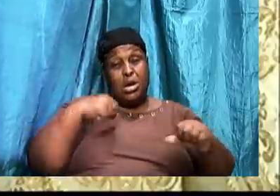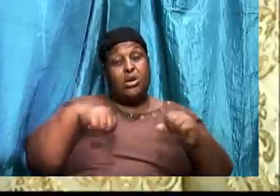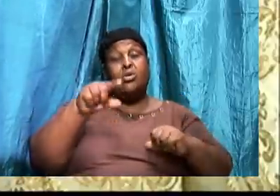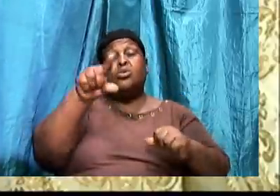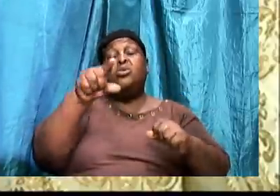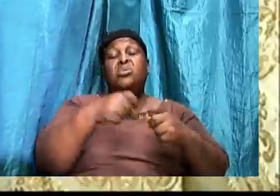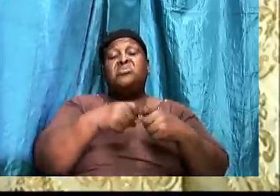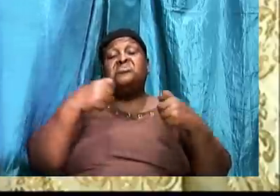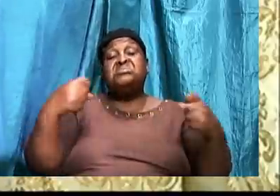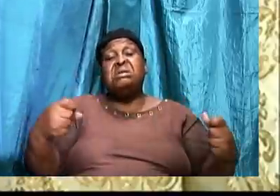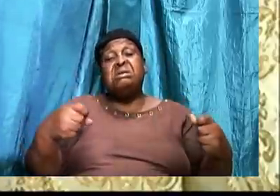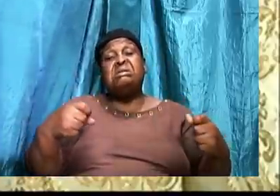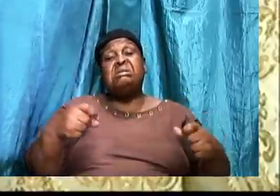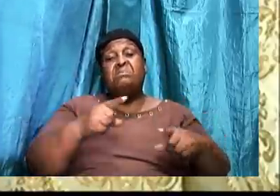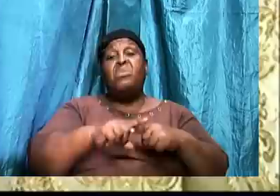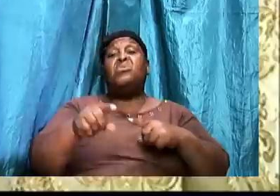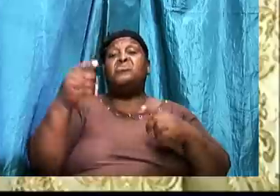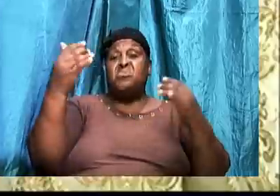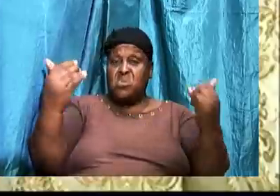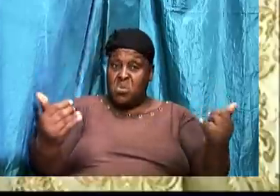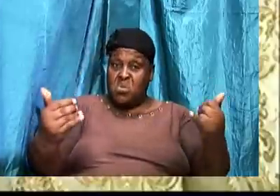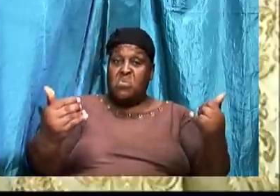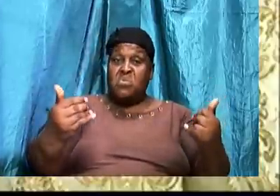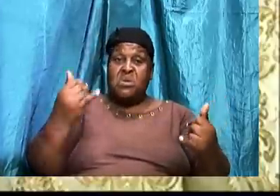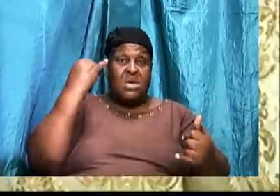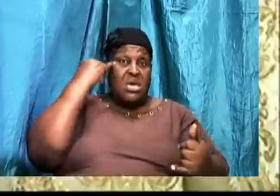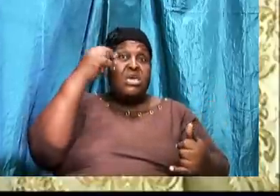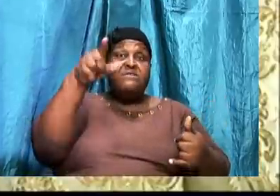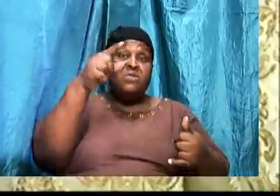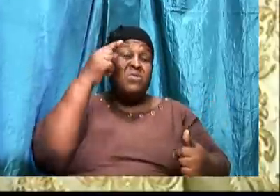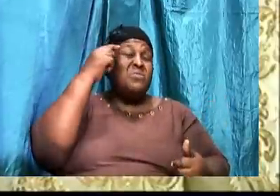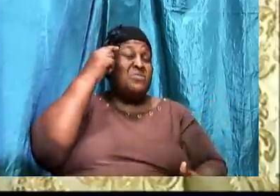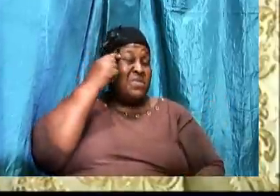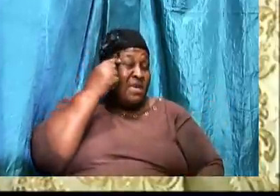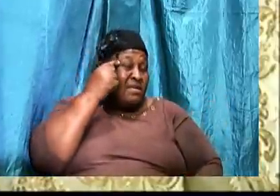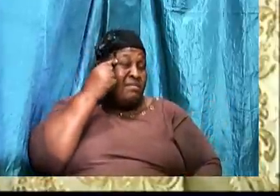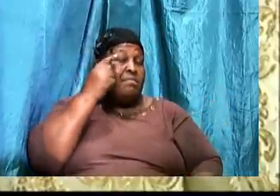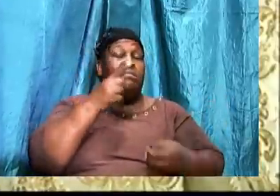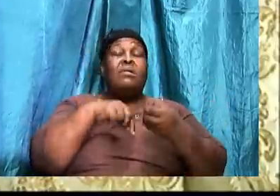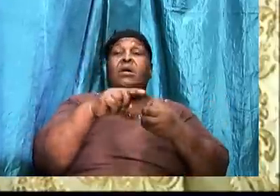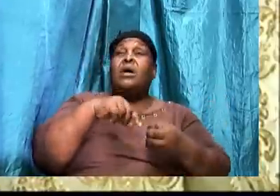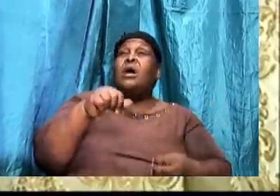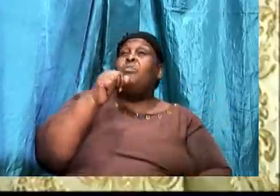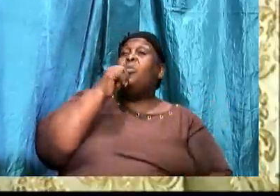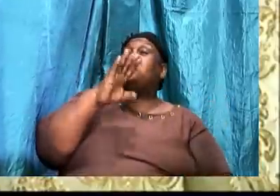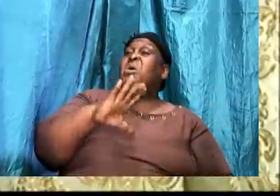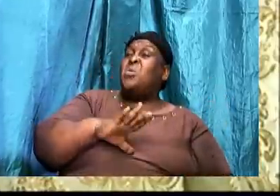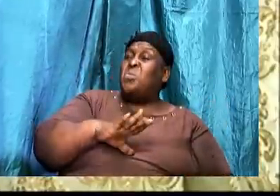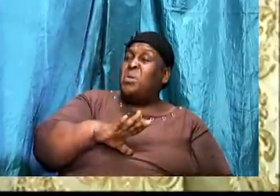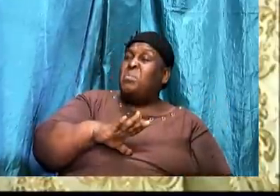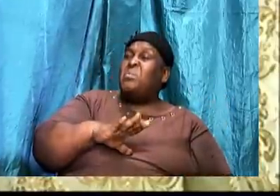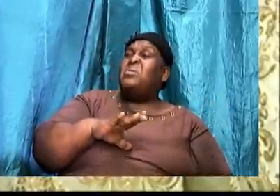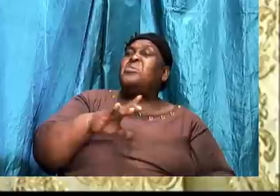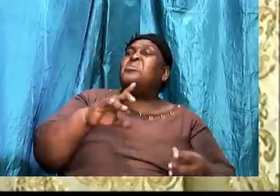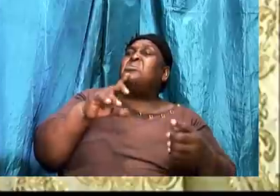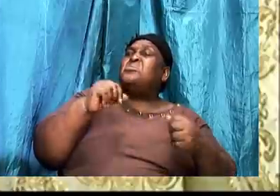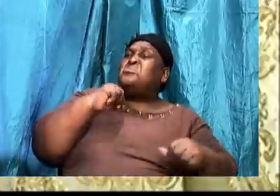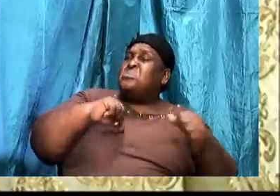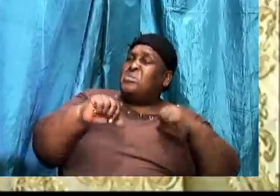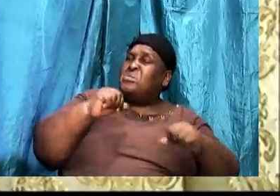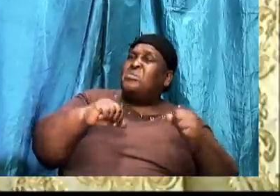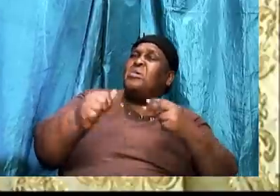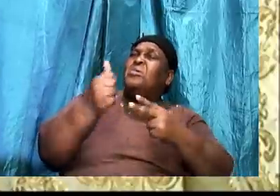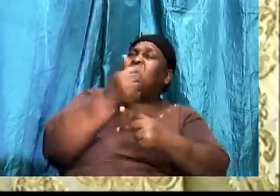era, if you even think about the thing. If you think about a woman, Jesus said, to commit adultery with her.